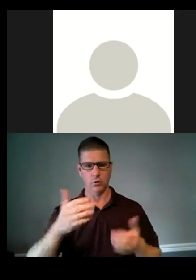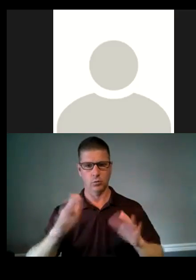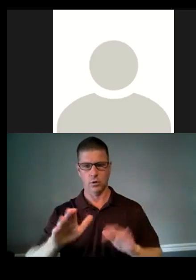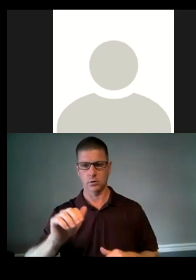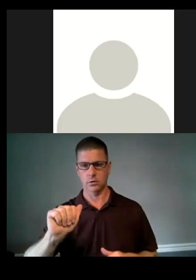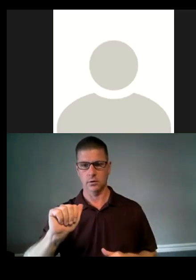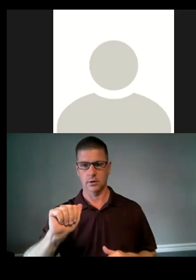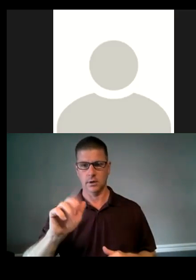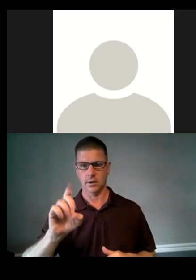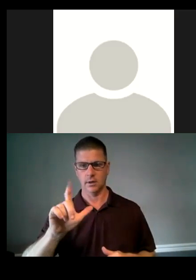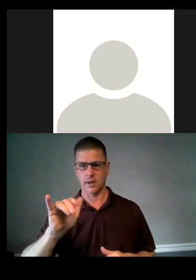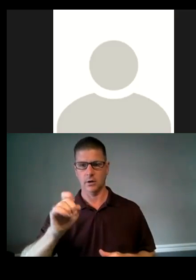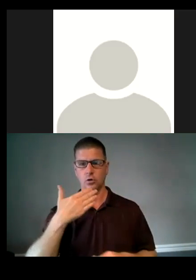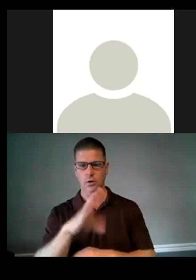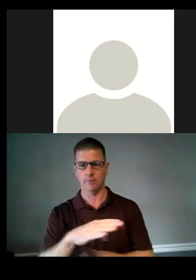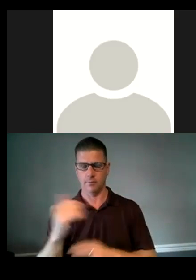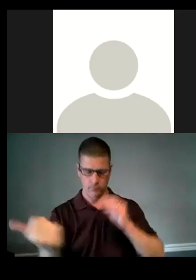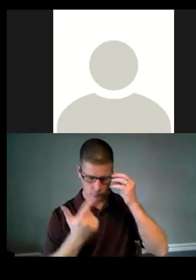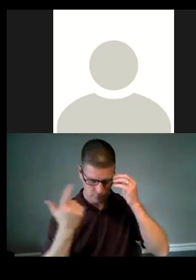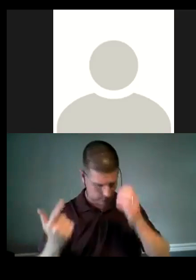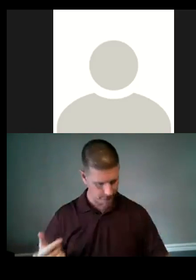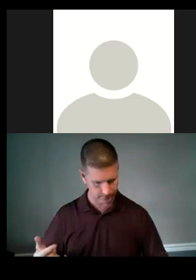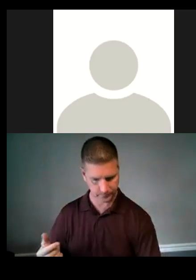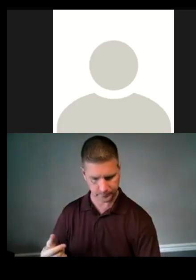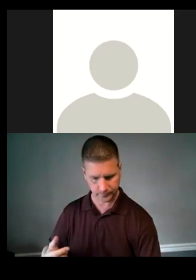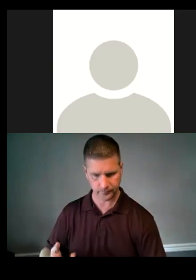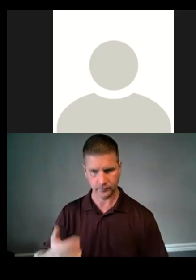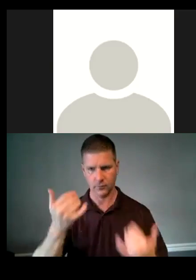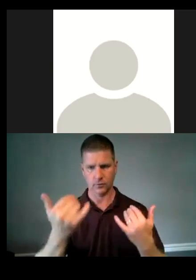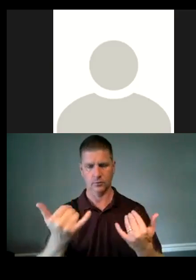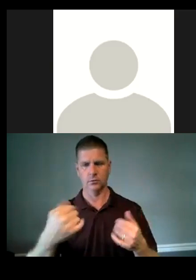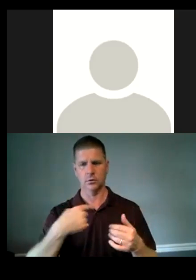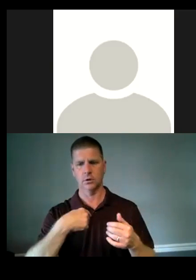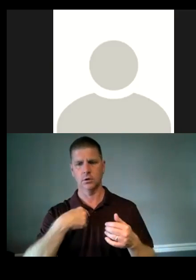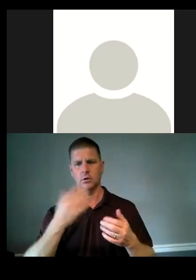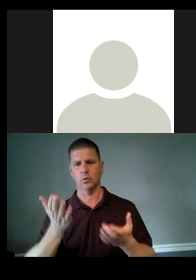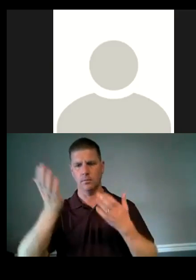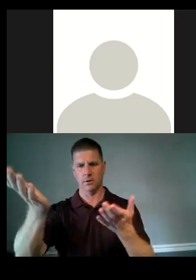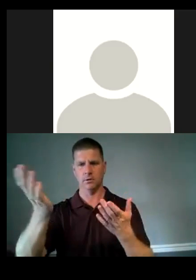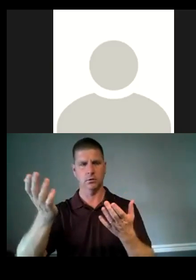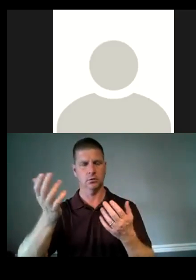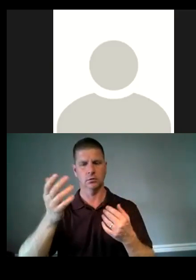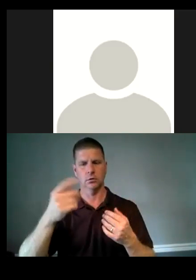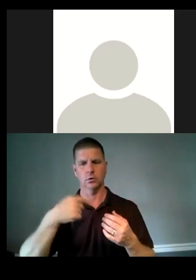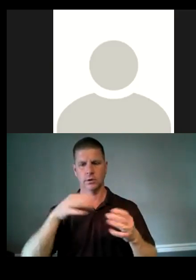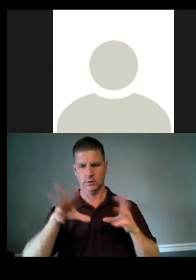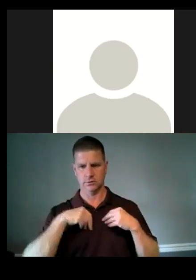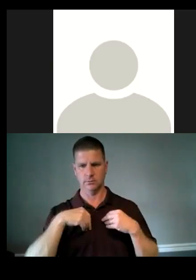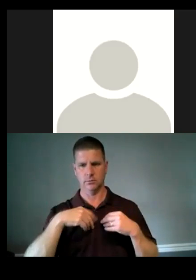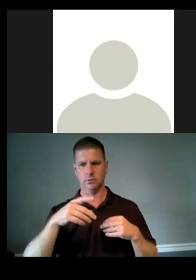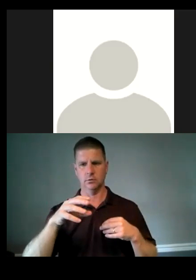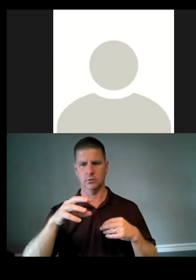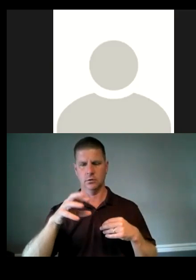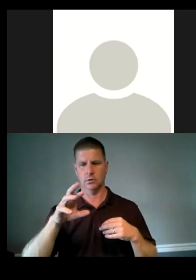Yes. Uh, good afternoon, everyone. Uh, today we are recommending we accept the redevelopment